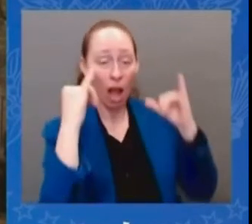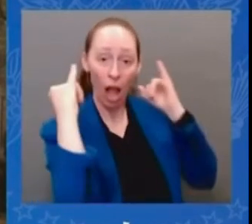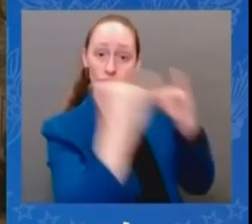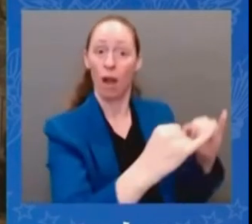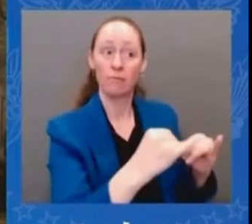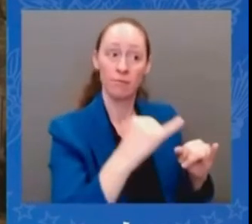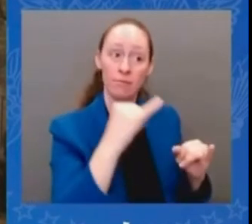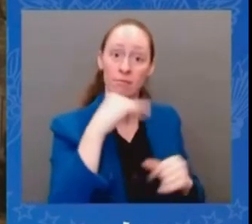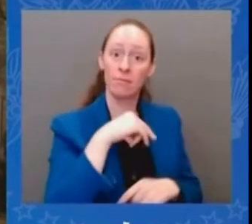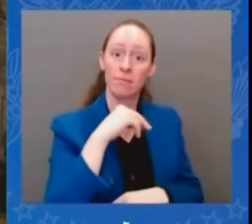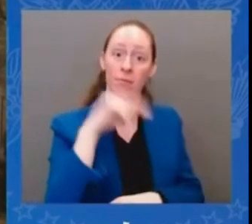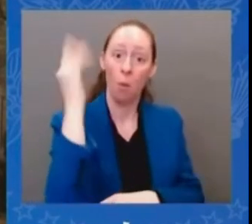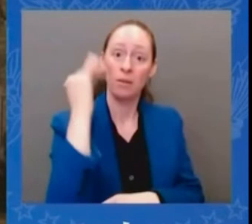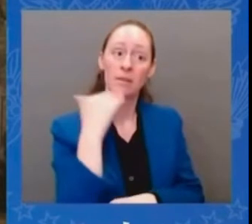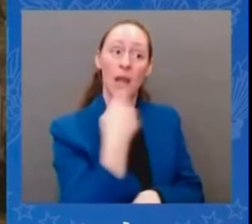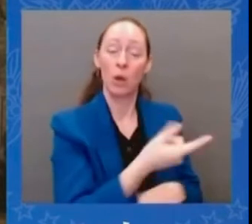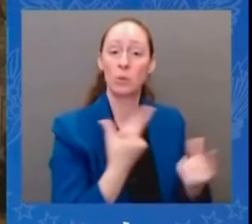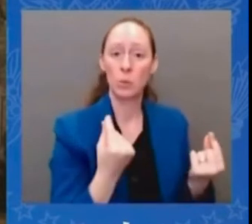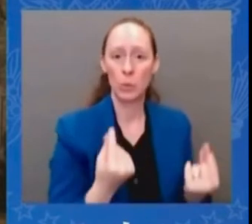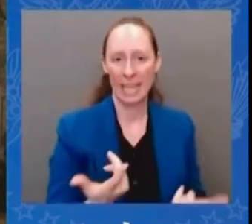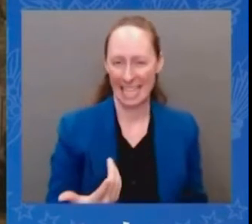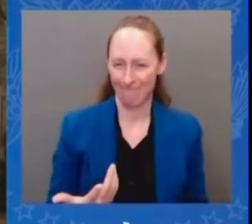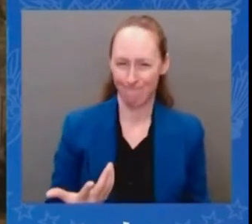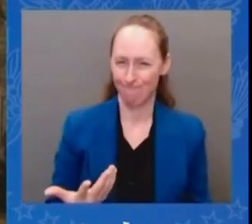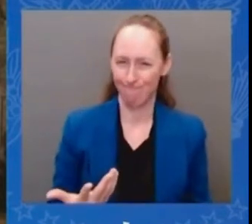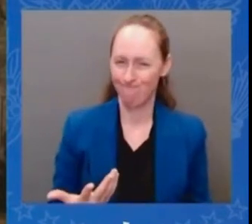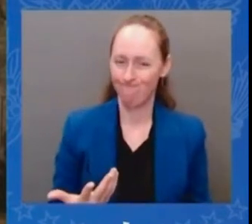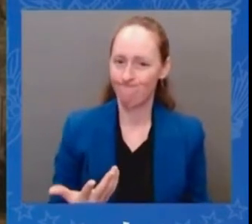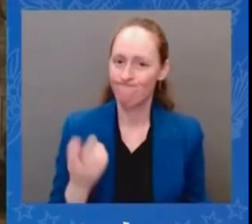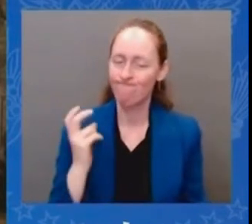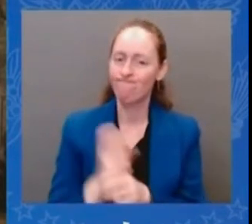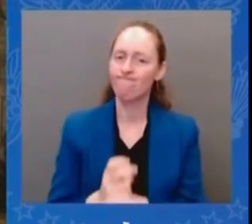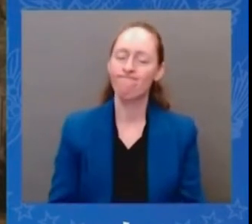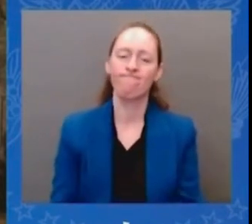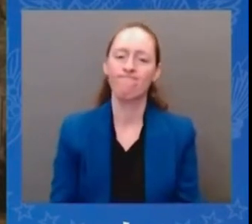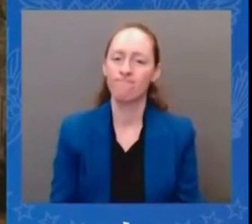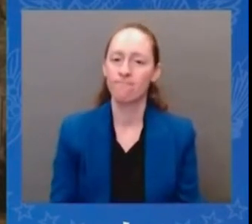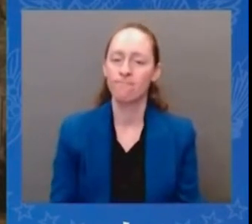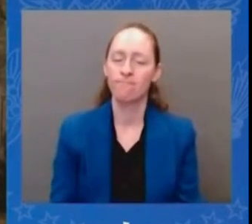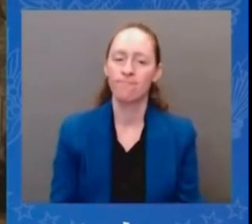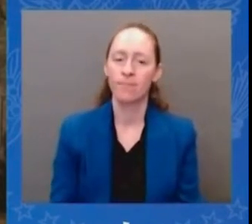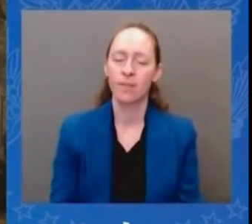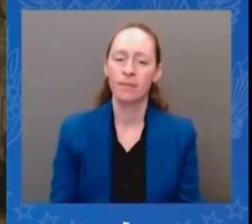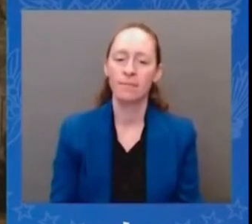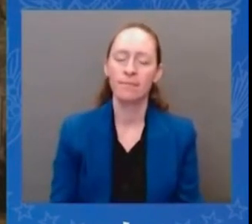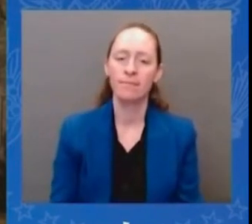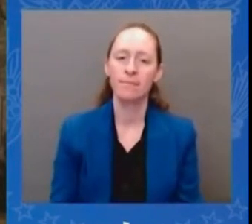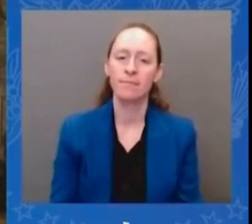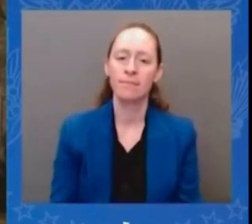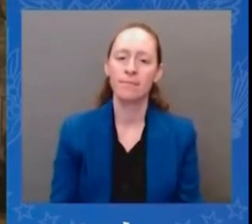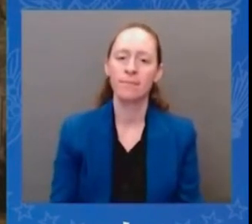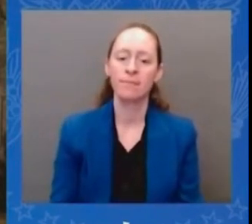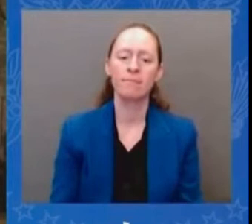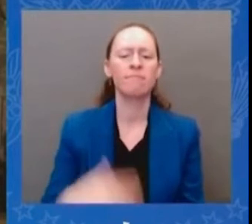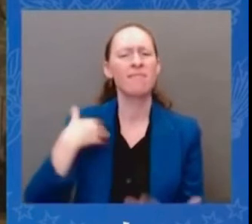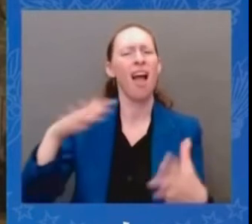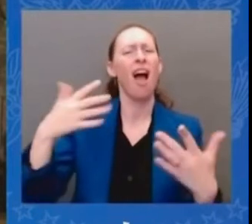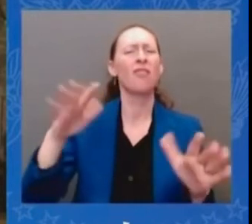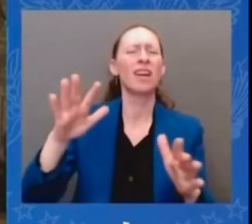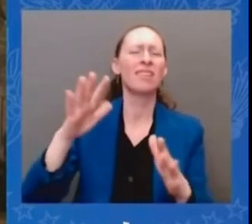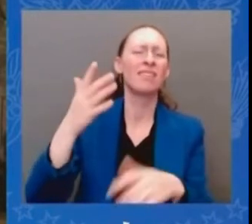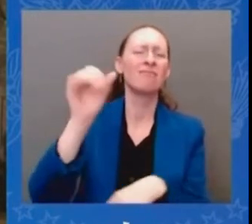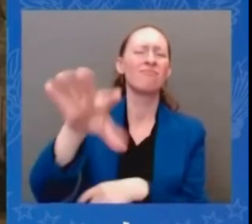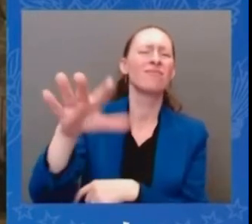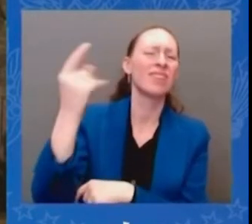because i made it clear and i made it clear from the very beginning and last year as well that uh we will do what it needs to